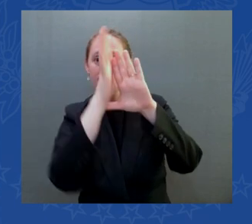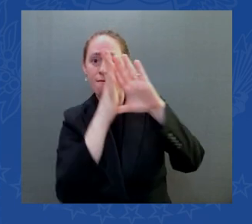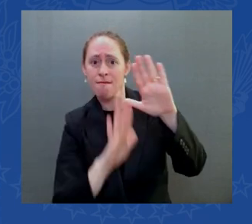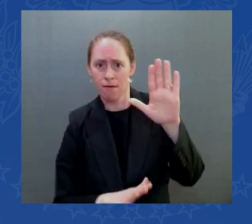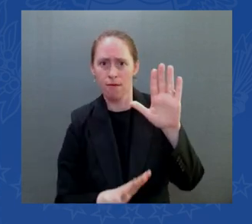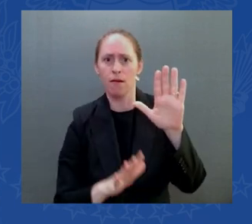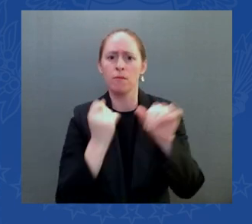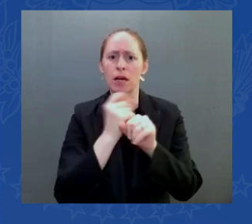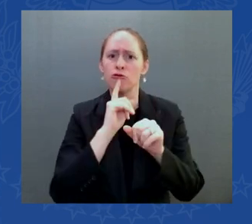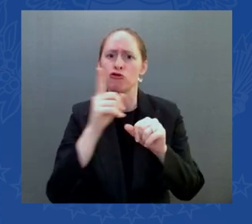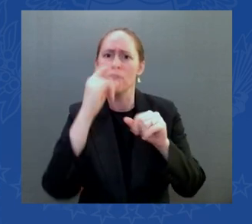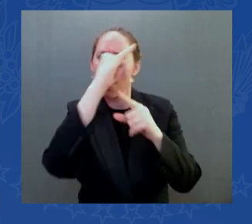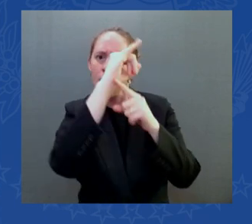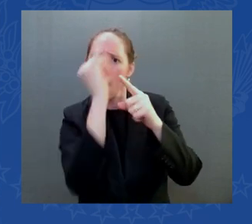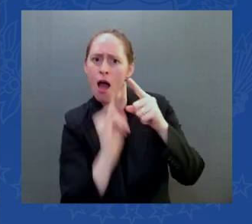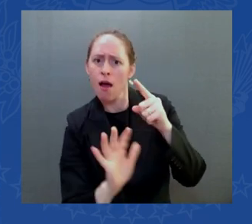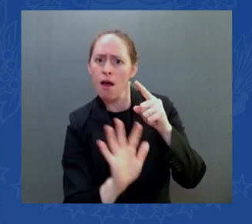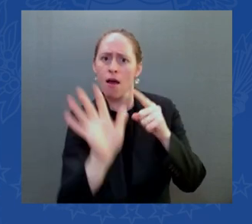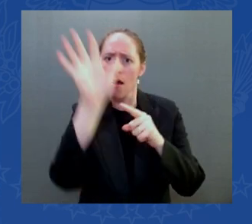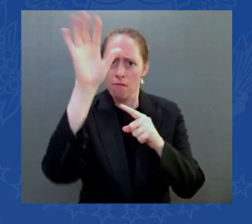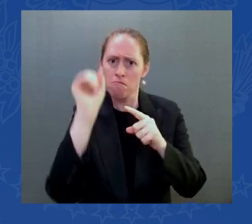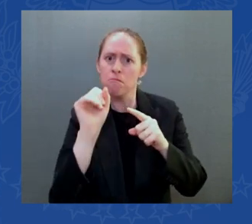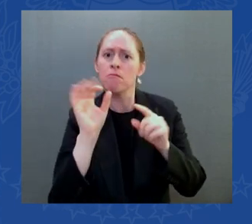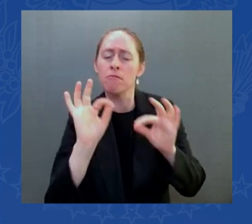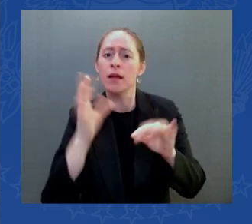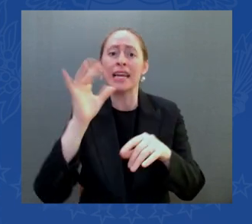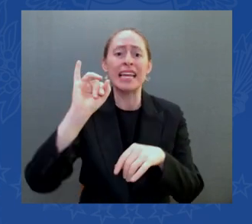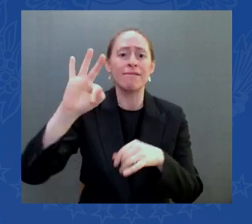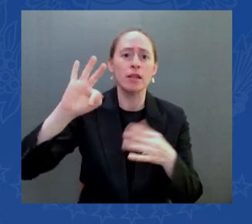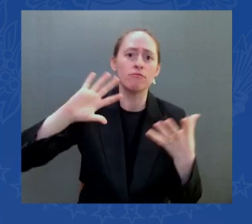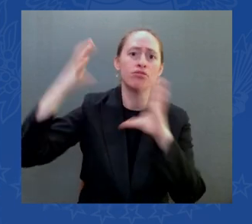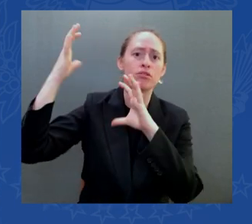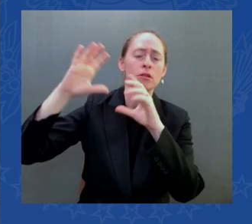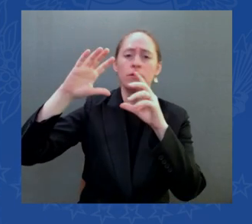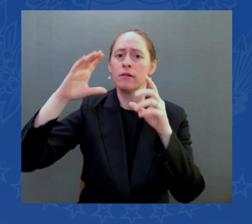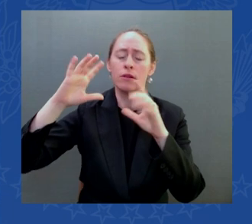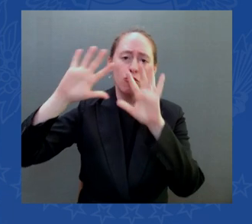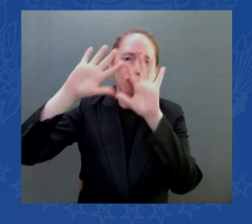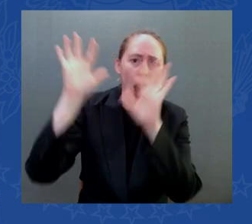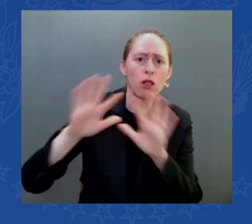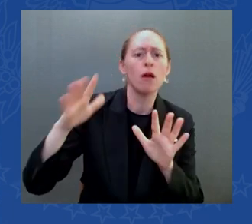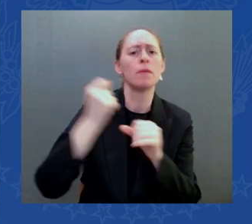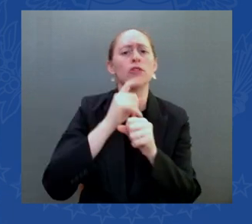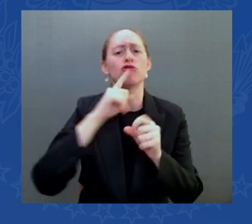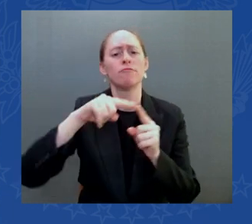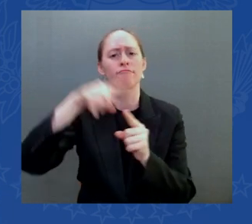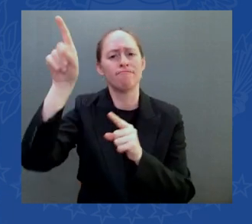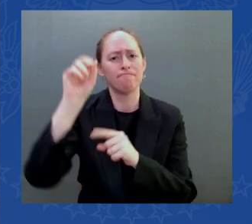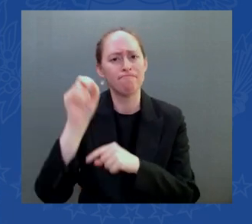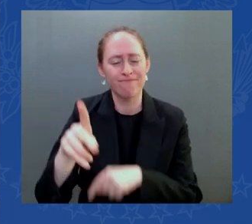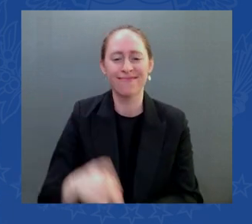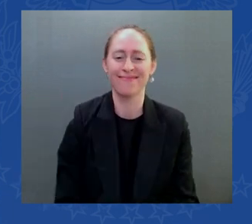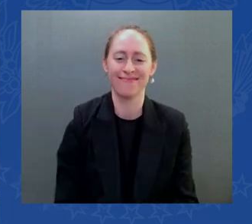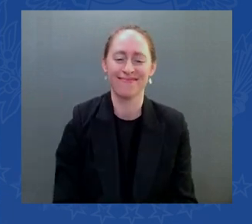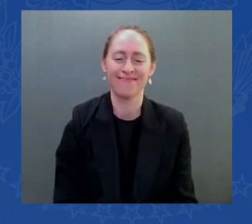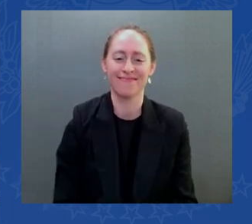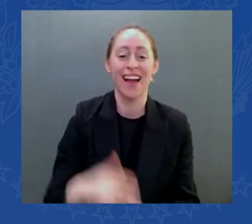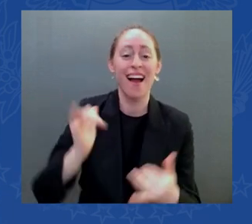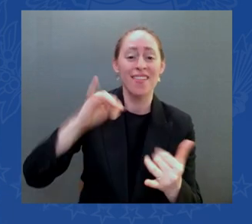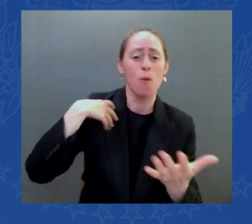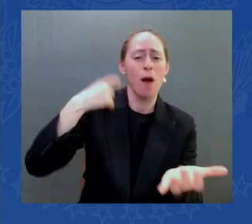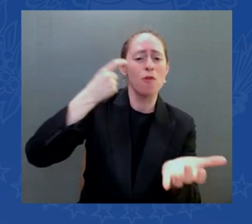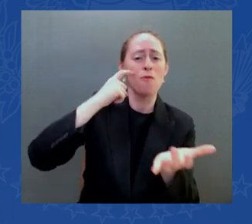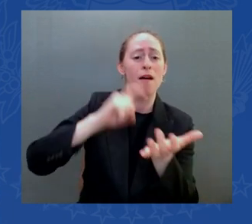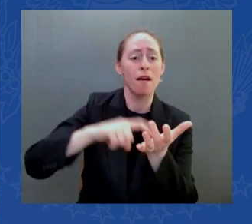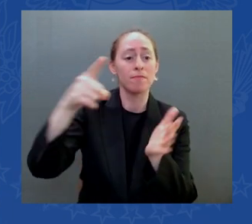Pappas thank you for a passport into your district Chris where are you there's Chris over here well thanks for the passport old buddy into the